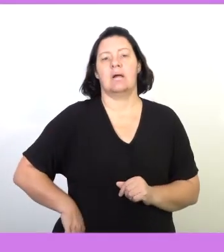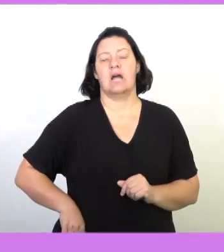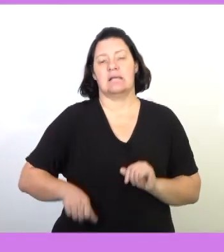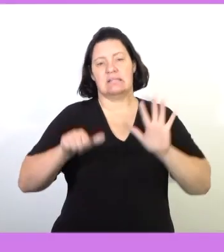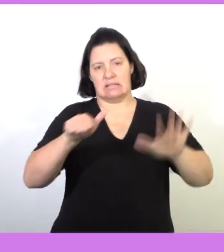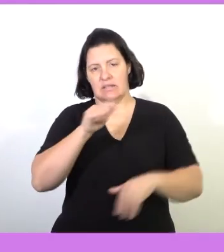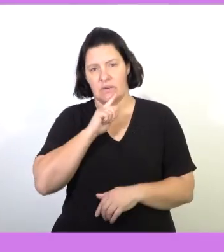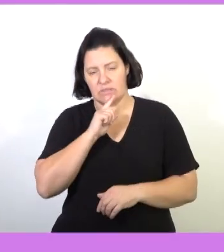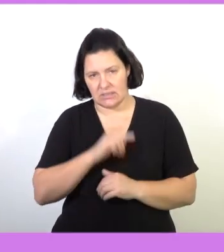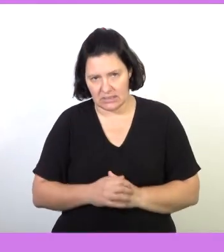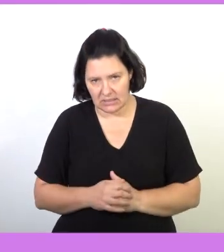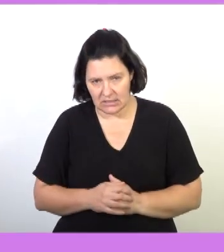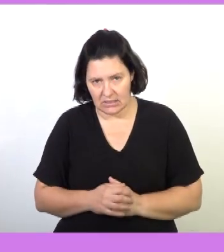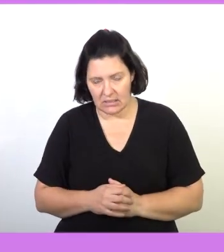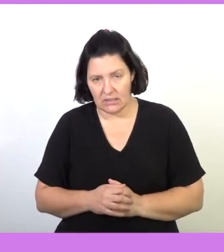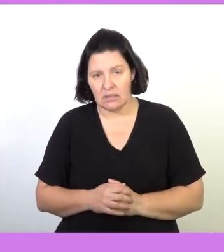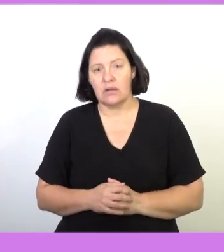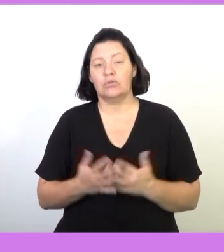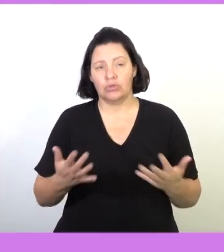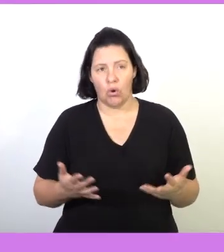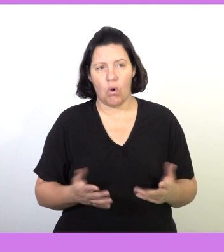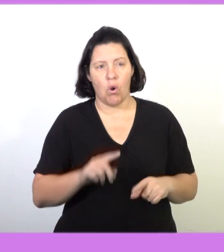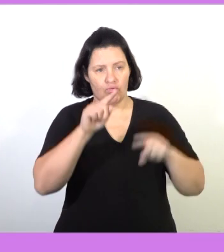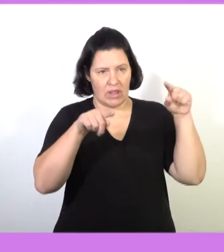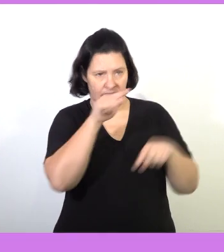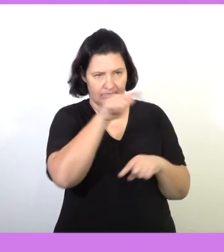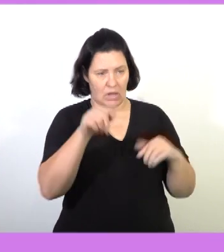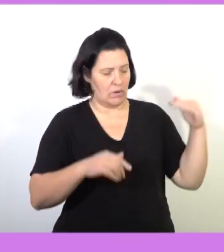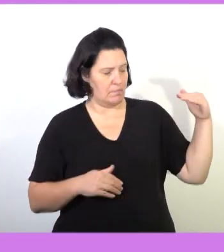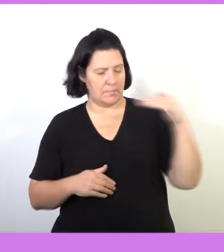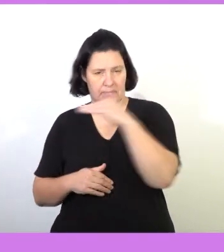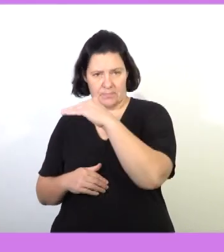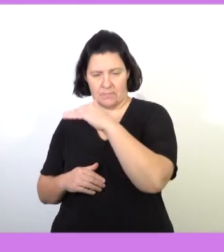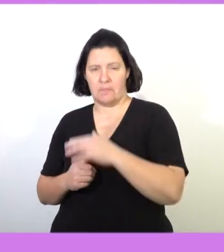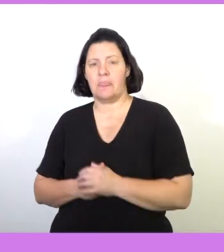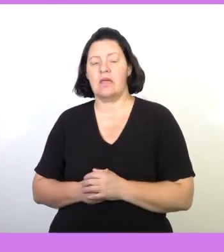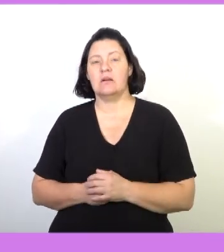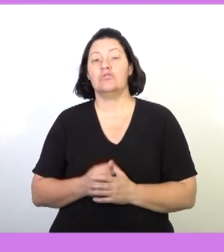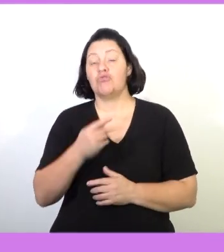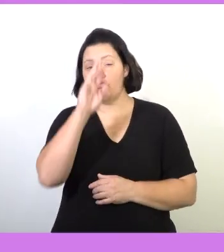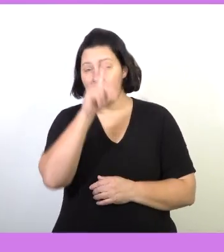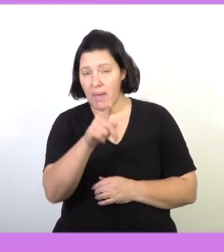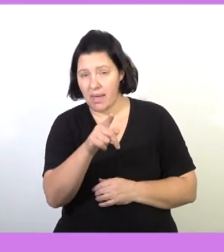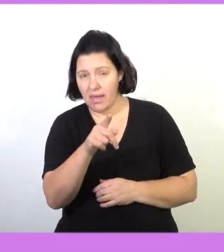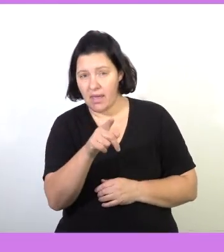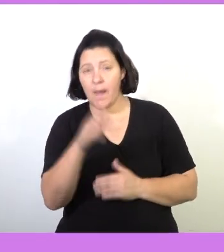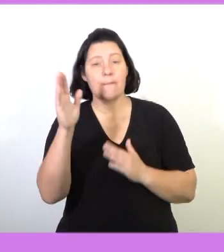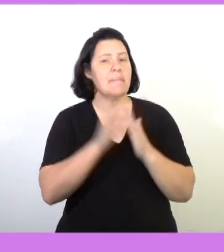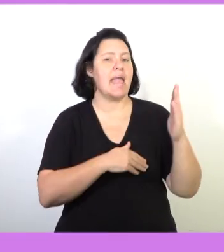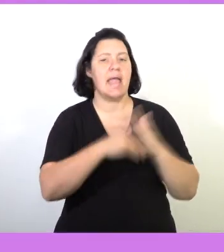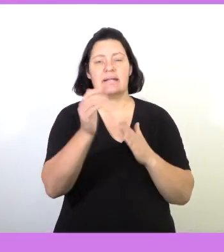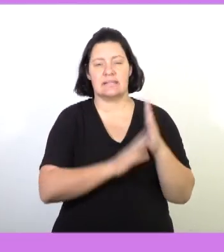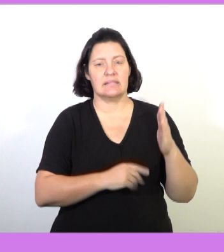,000 rand. The graph below indicates the relationship. Let's look at the graph, guys. Remember we said the